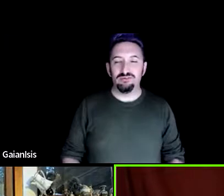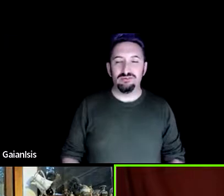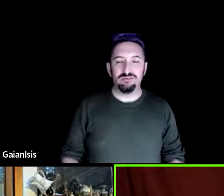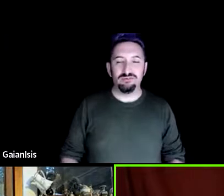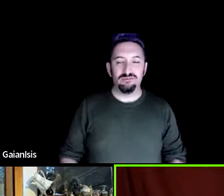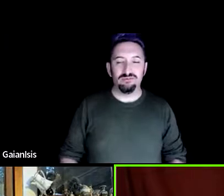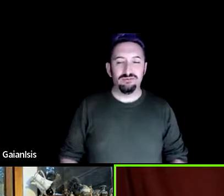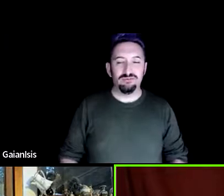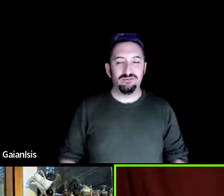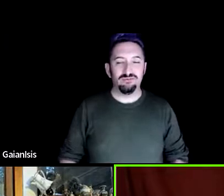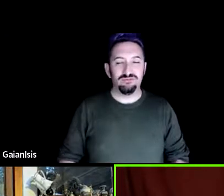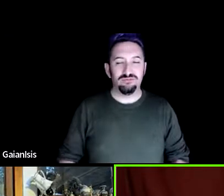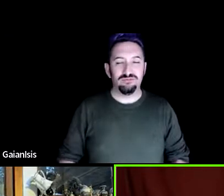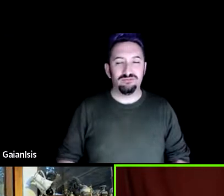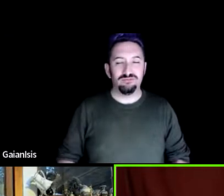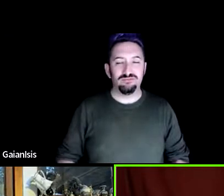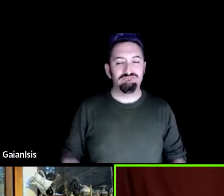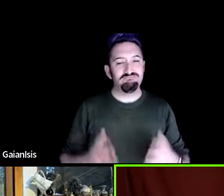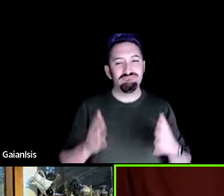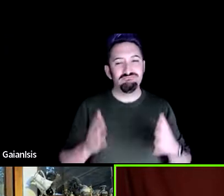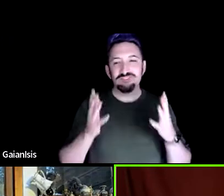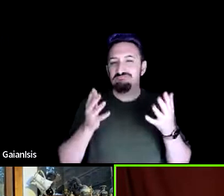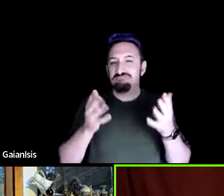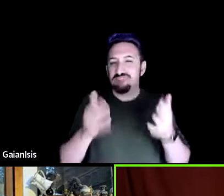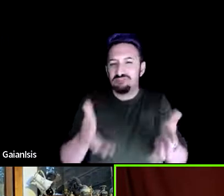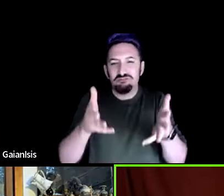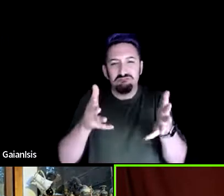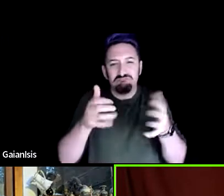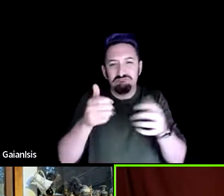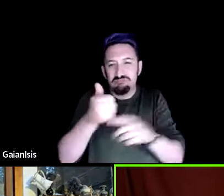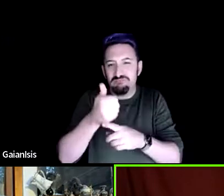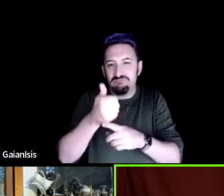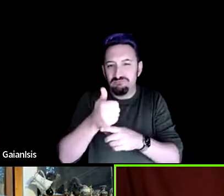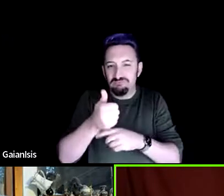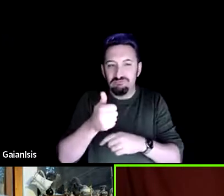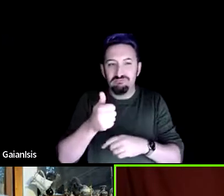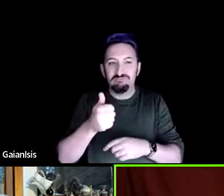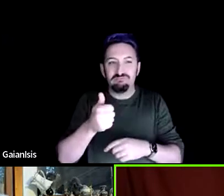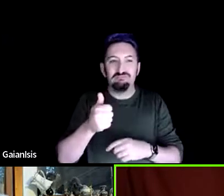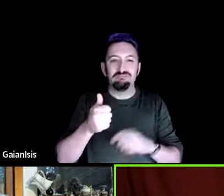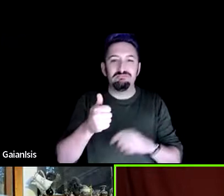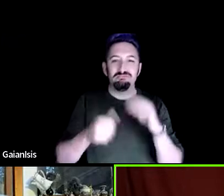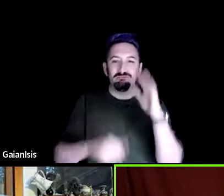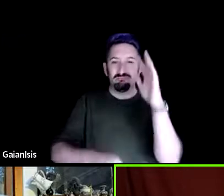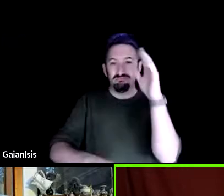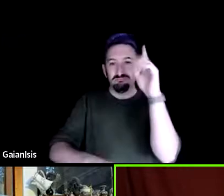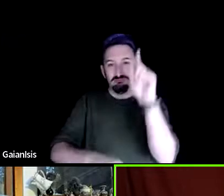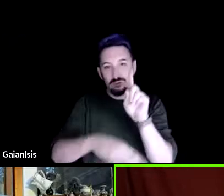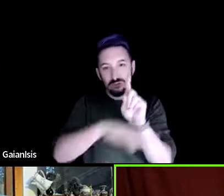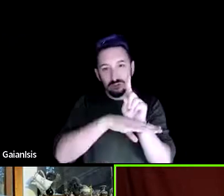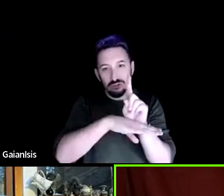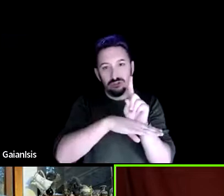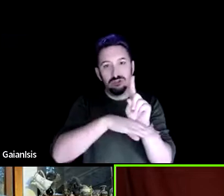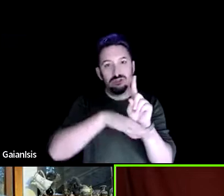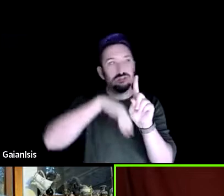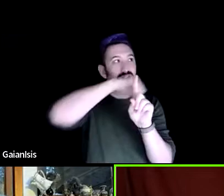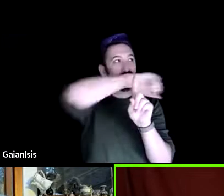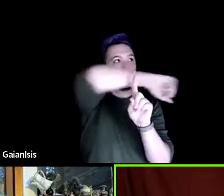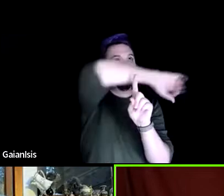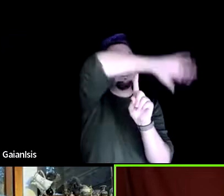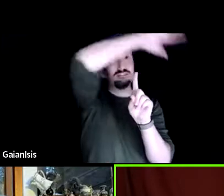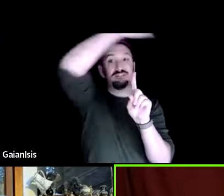Allow yourself just to be here between Earth and sky. Between air and ground.